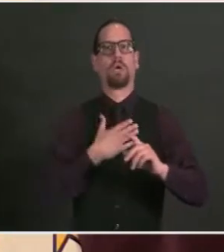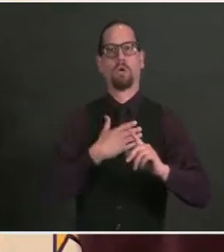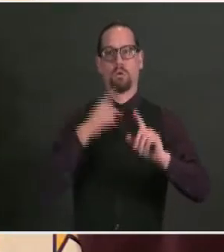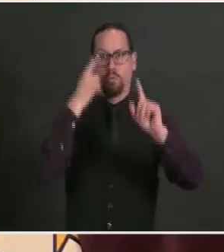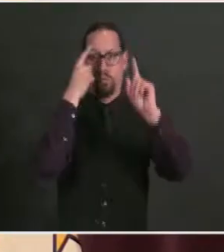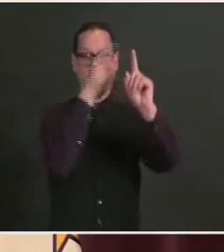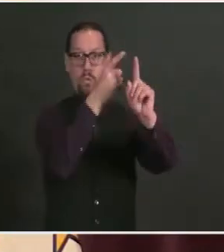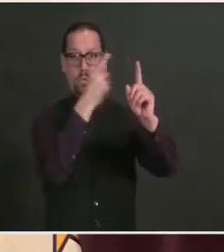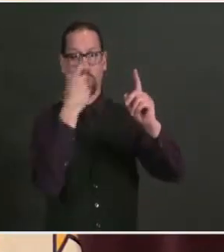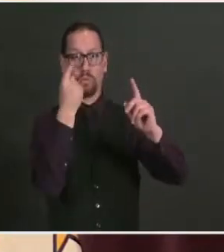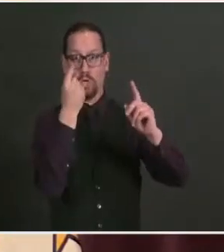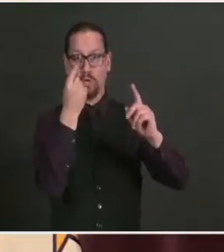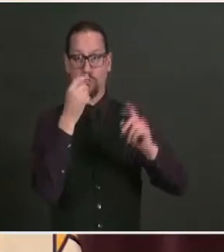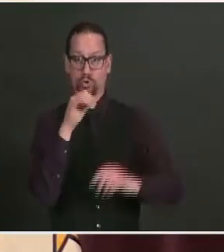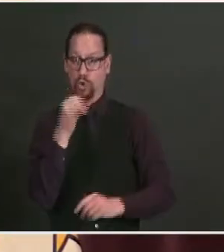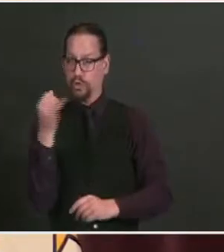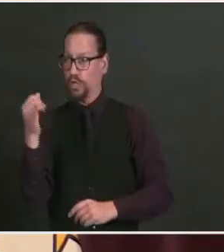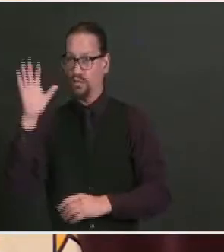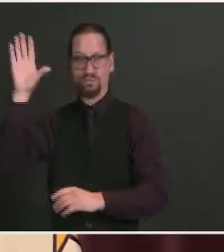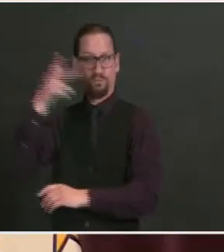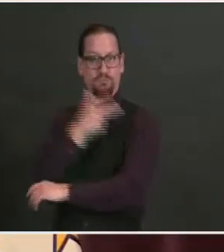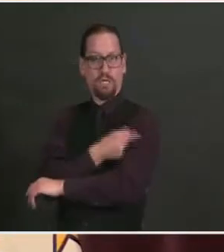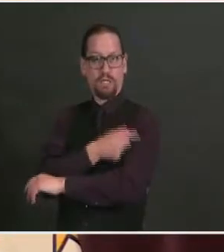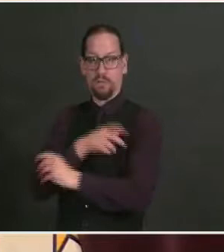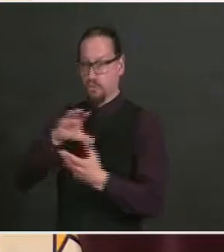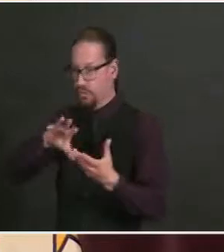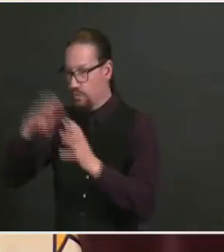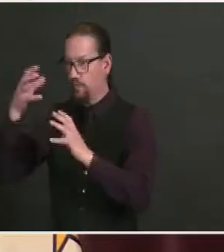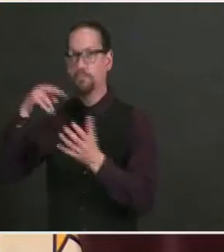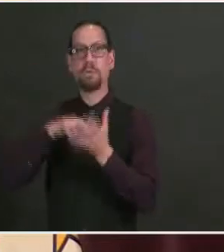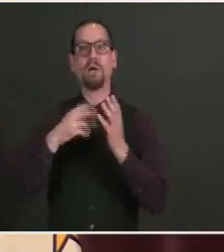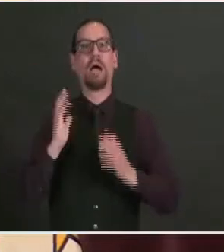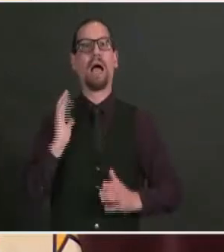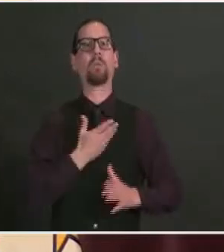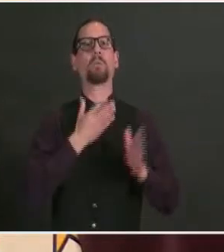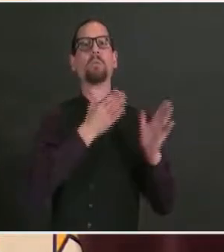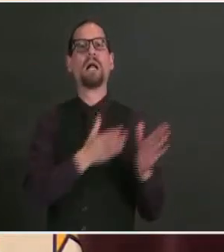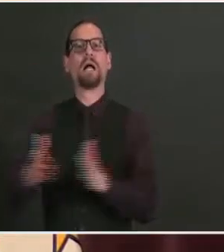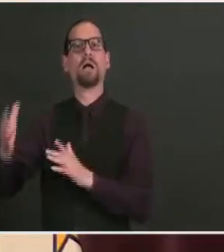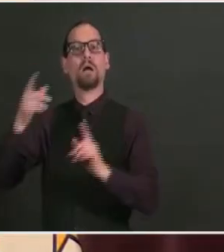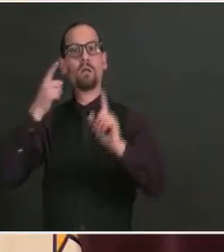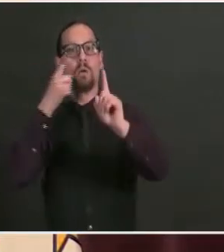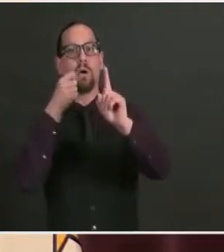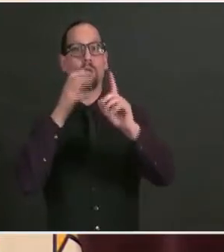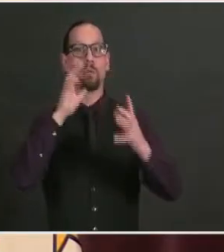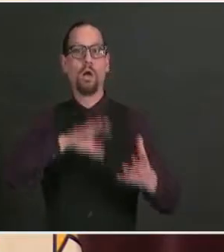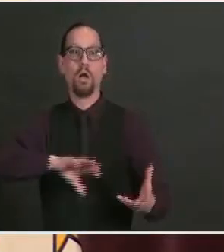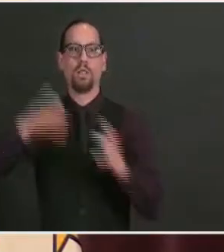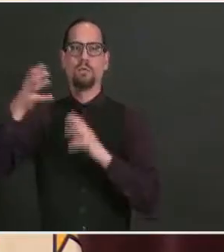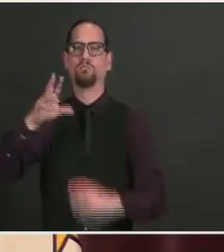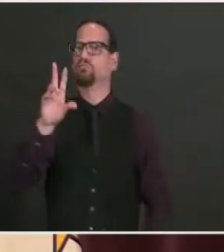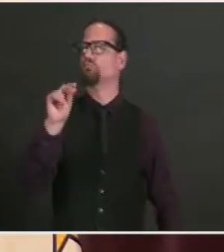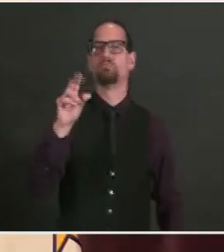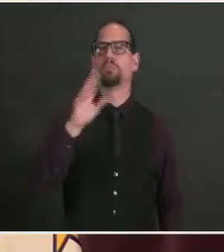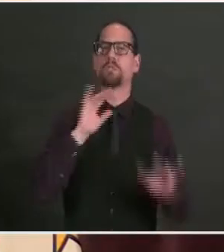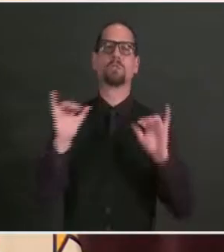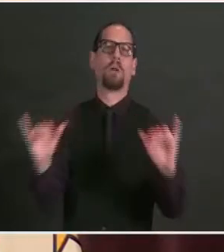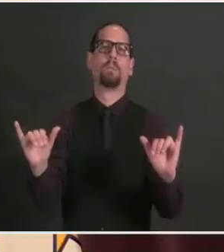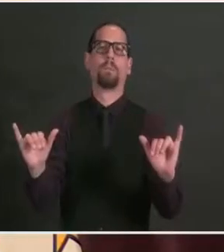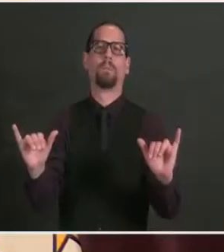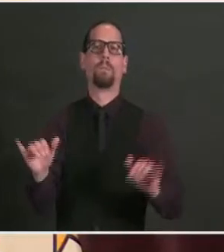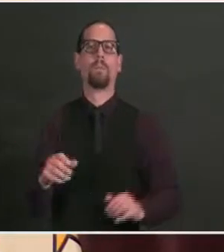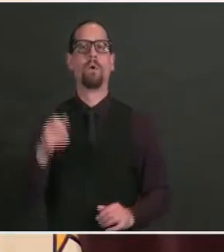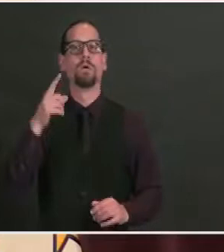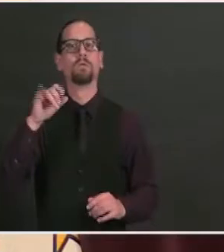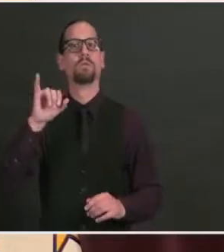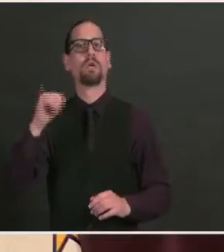planning targets as the governor shared. Johnson and Johnson has had some production challenges at one of their manufacturing facilities. So we're